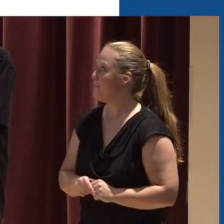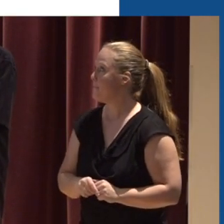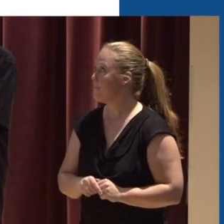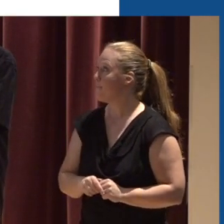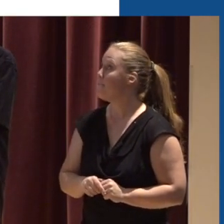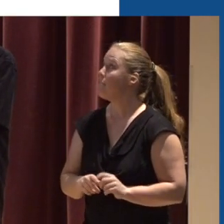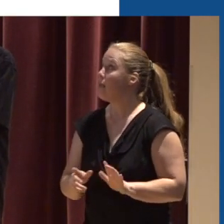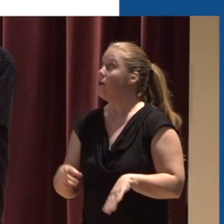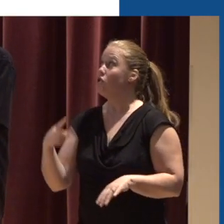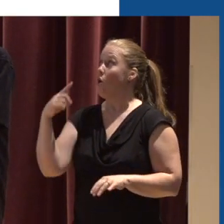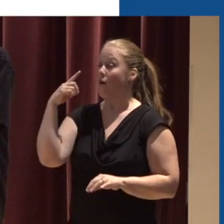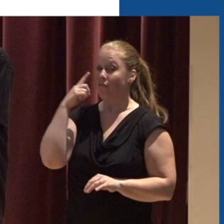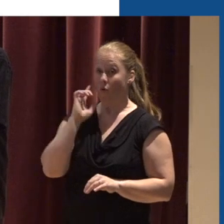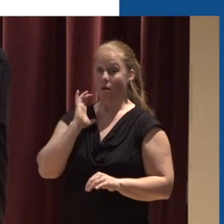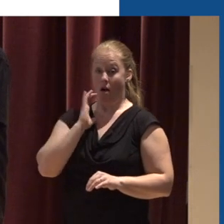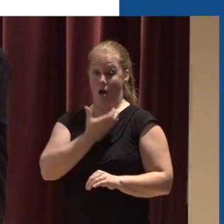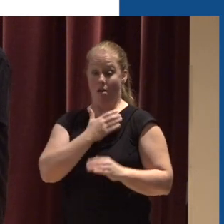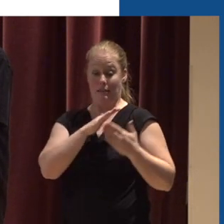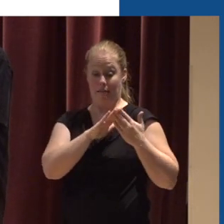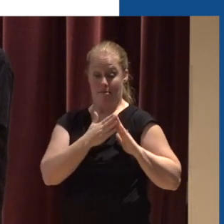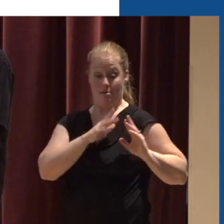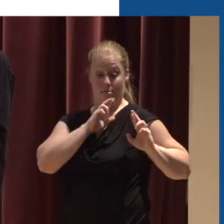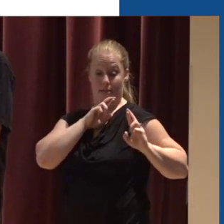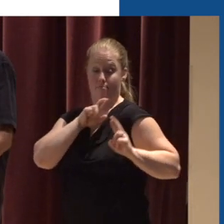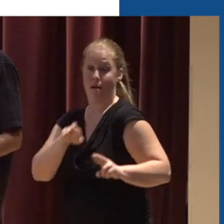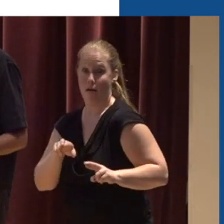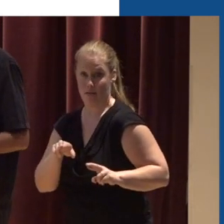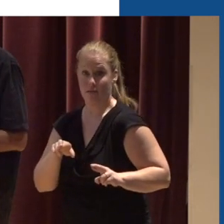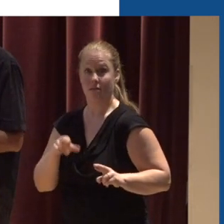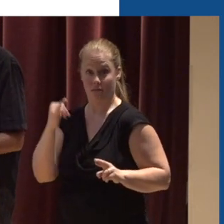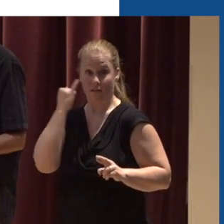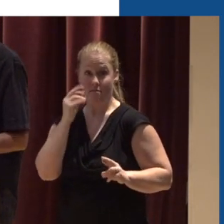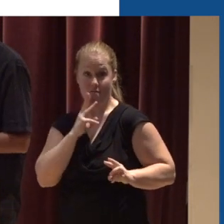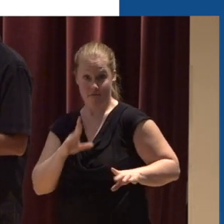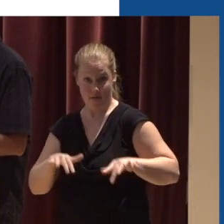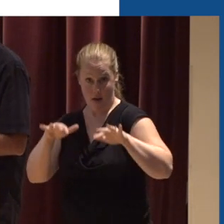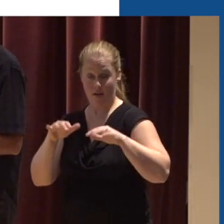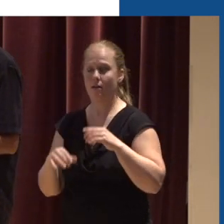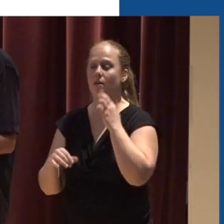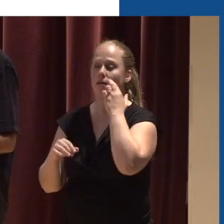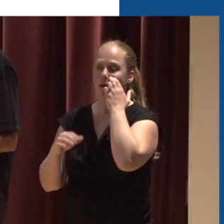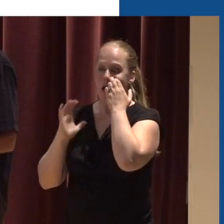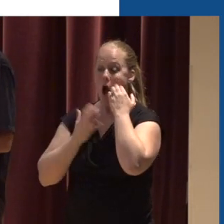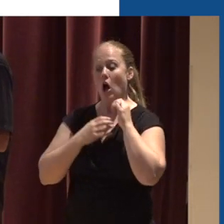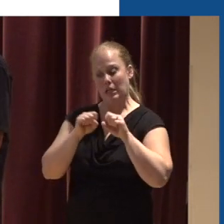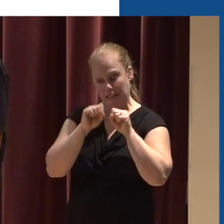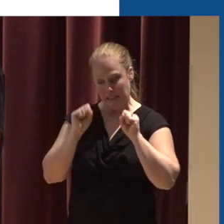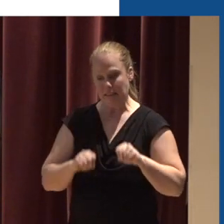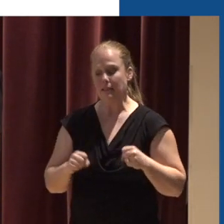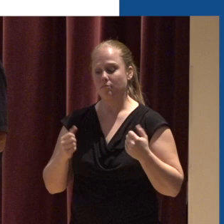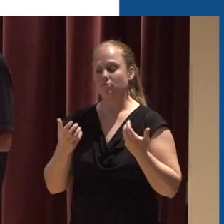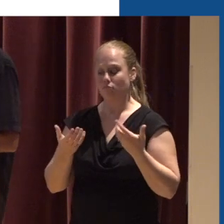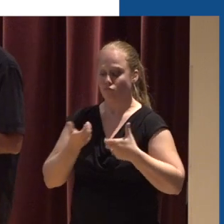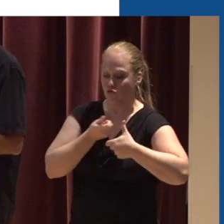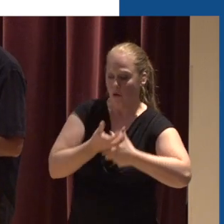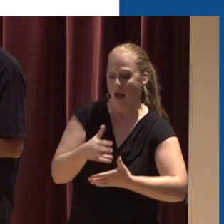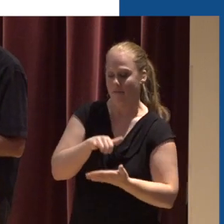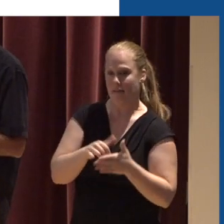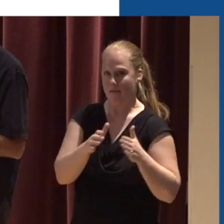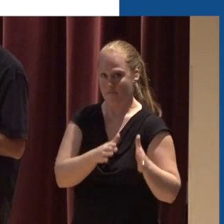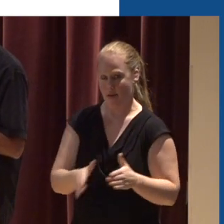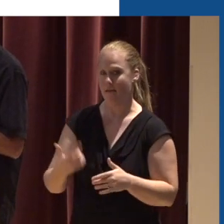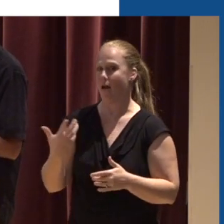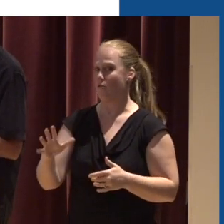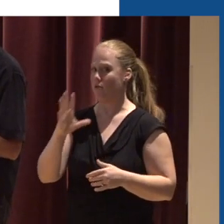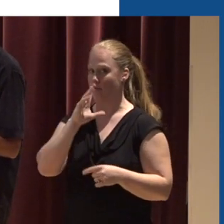So as far as the city's flood response operations plan As I mentioned, the system also, you know, drives that plan Obviously, I